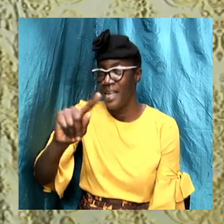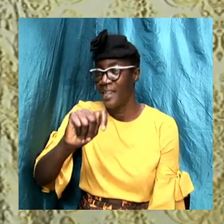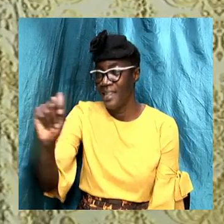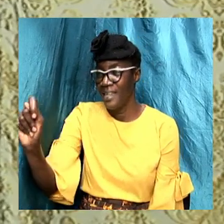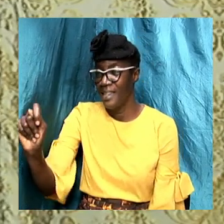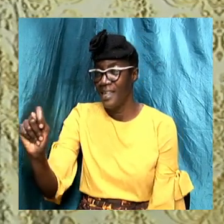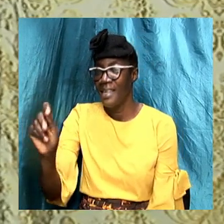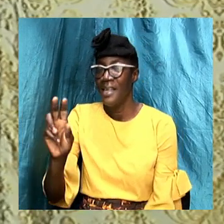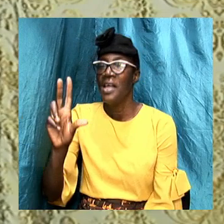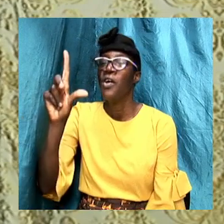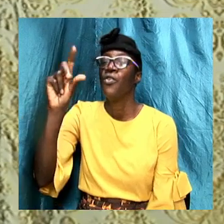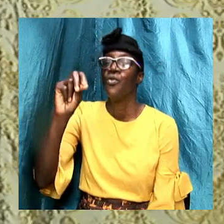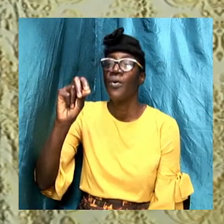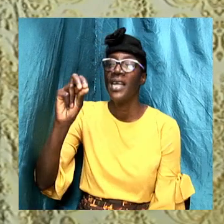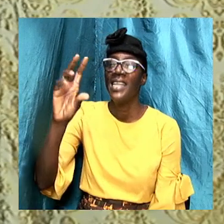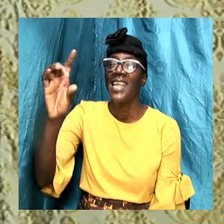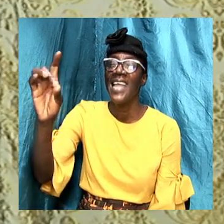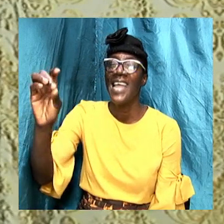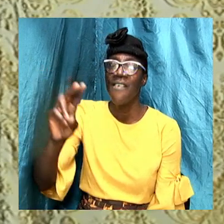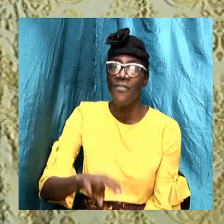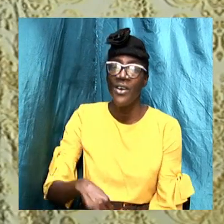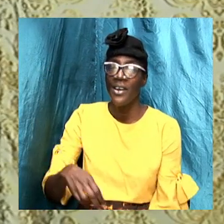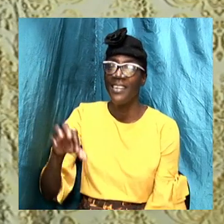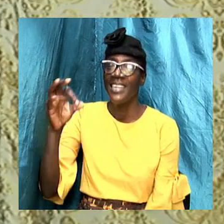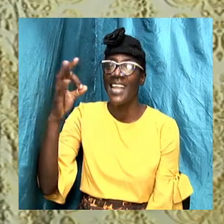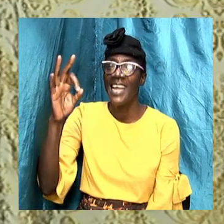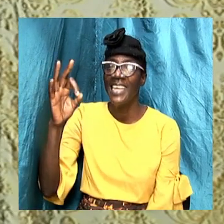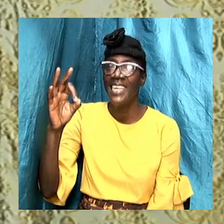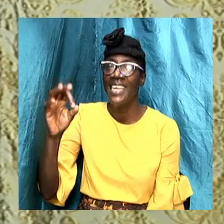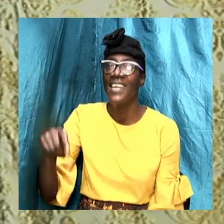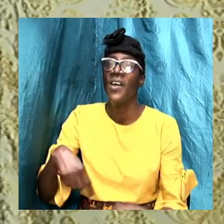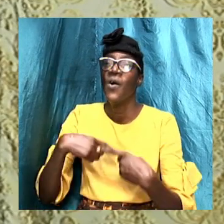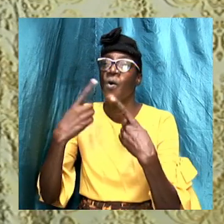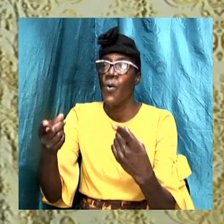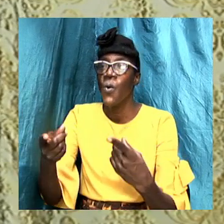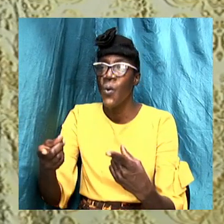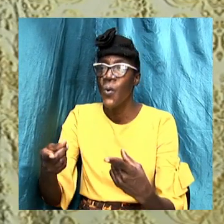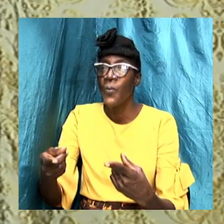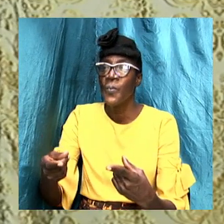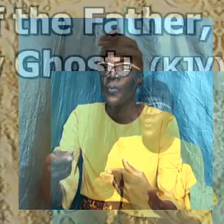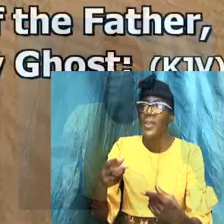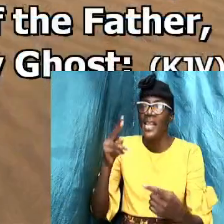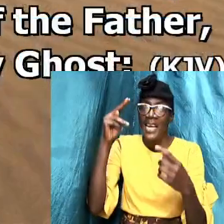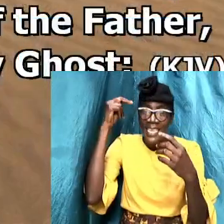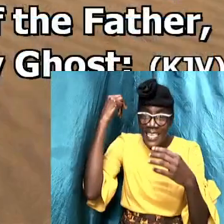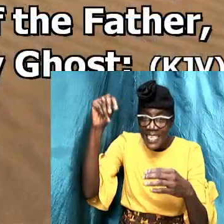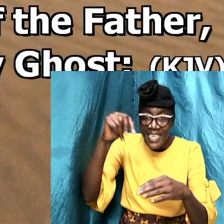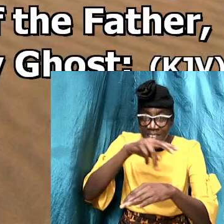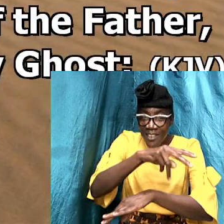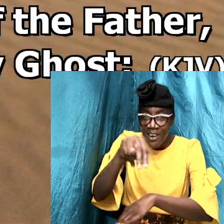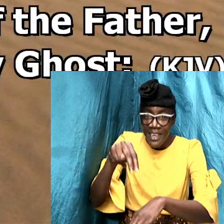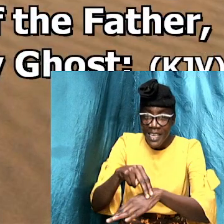all nations baptizing them in the name of the father and of the son